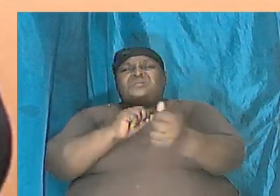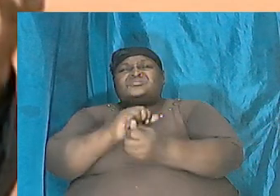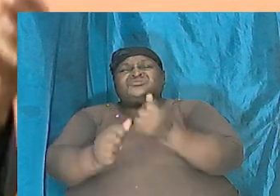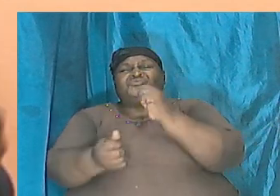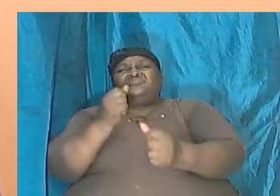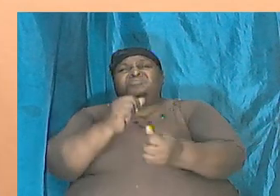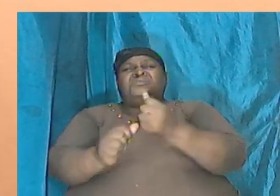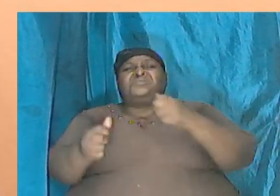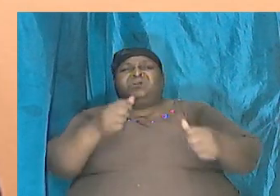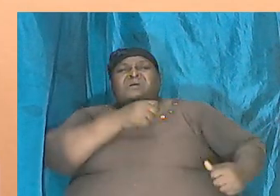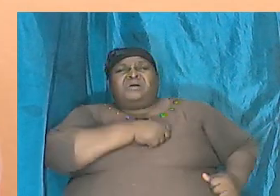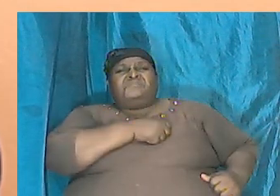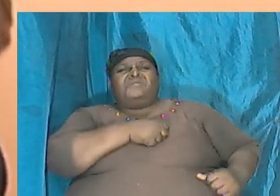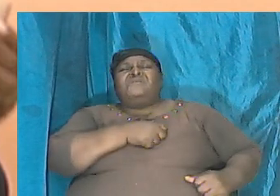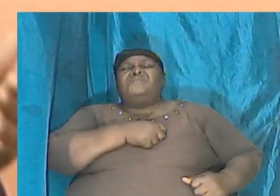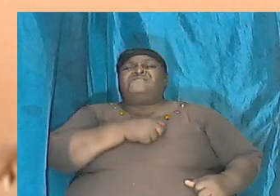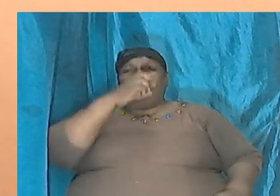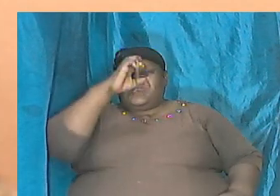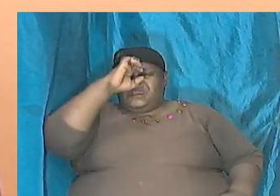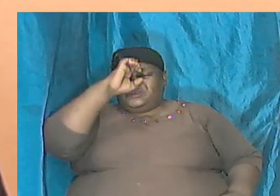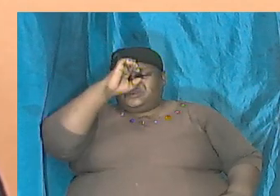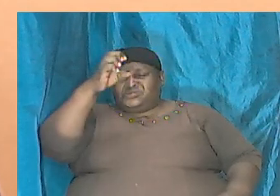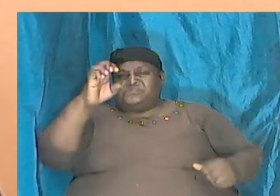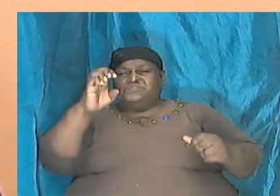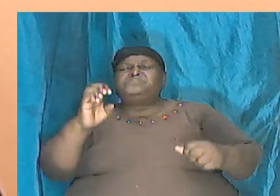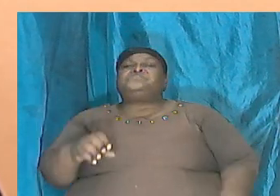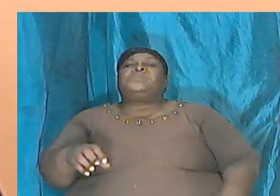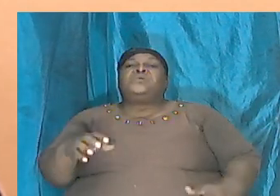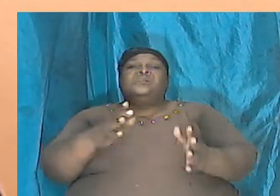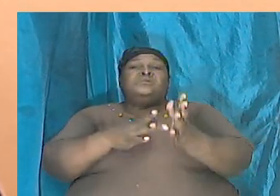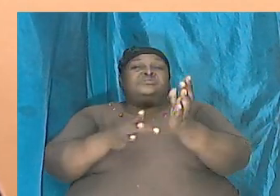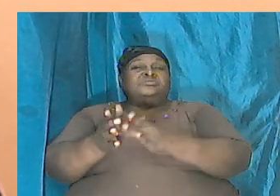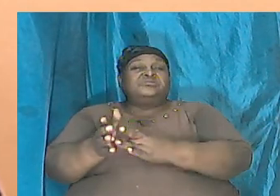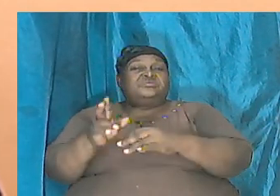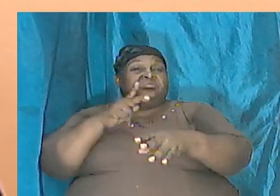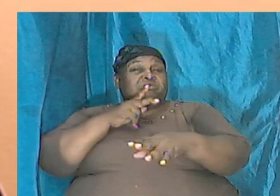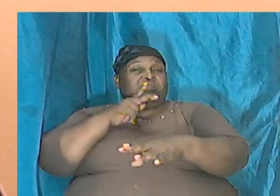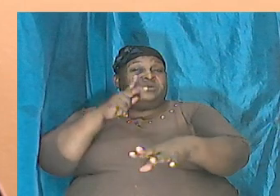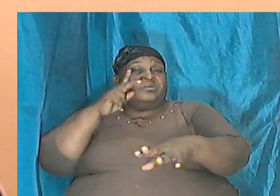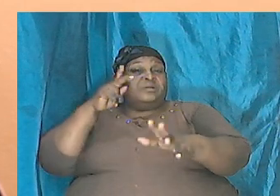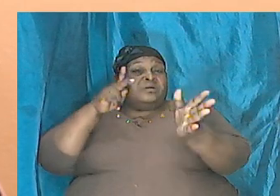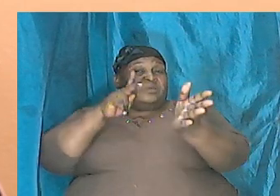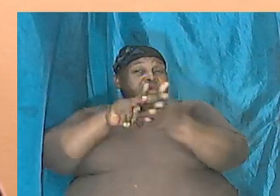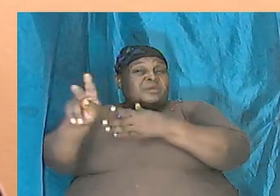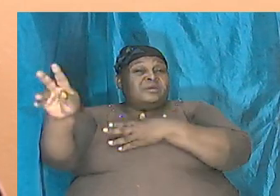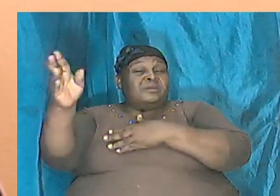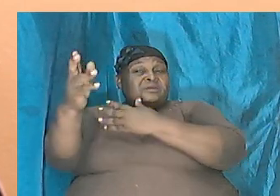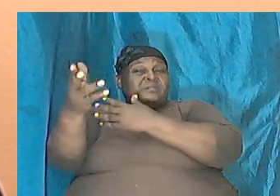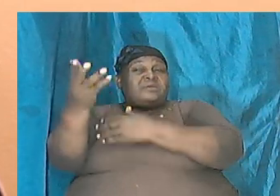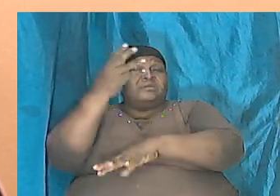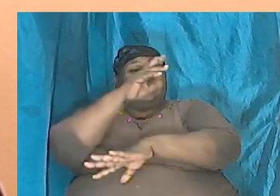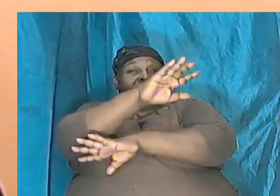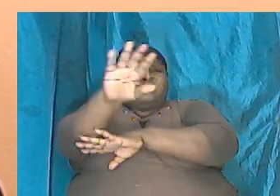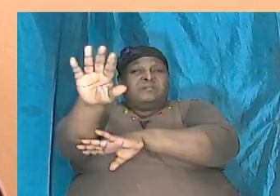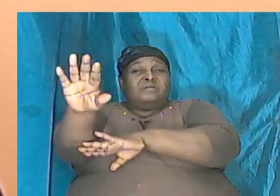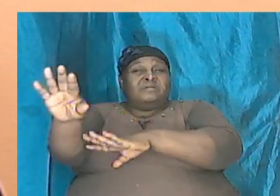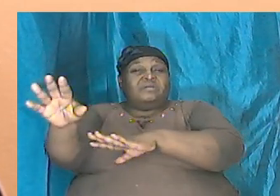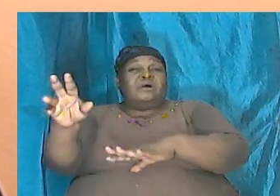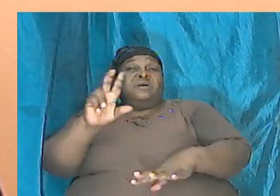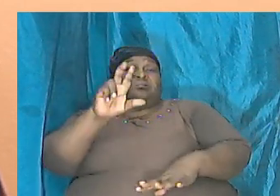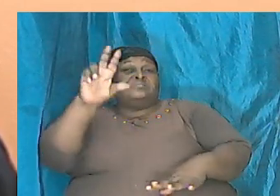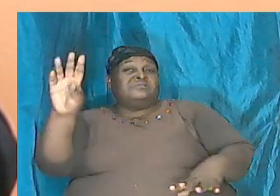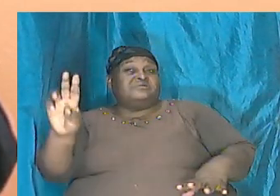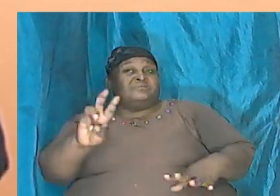Later on when Jesus came, he was killed in the evening. And by Sunday morning, he rose,